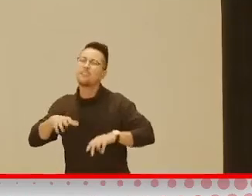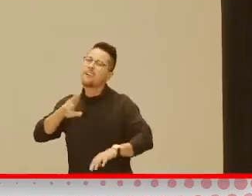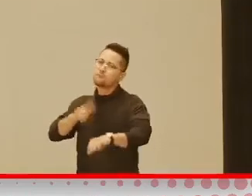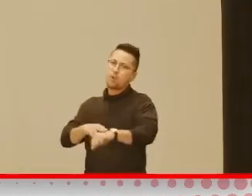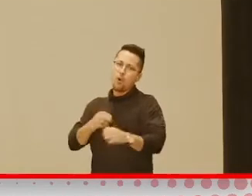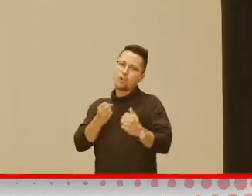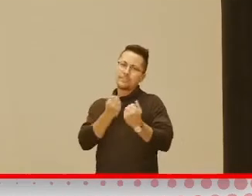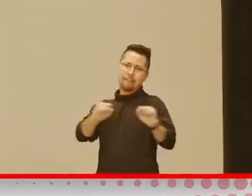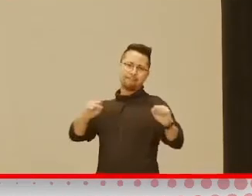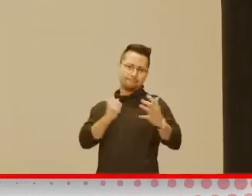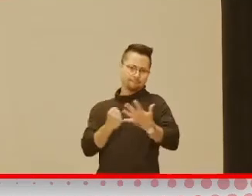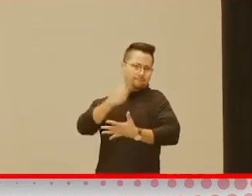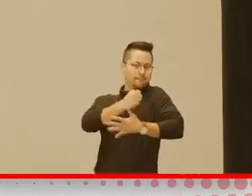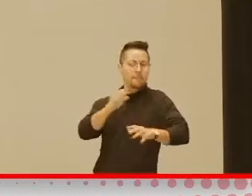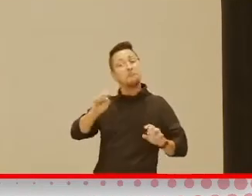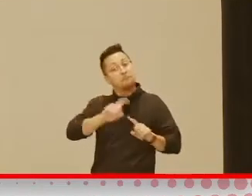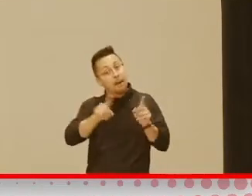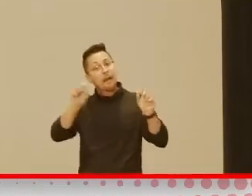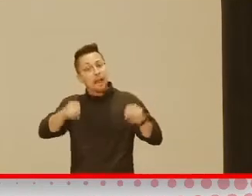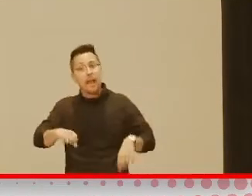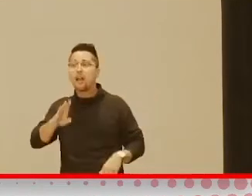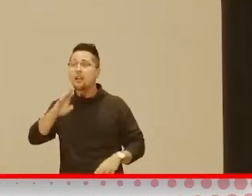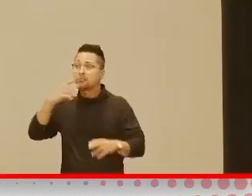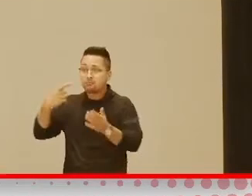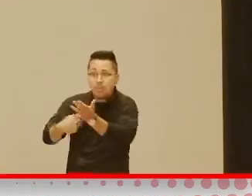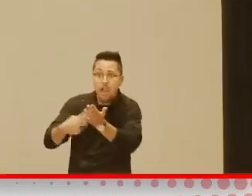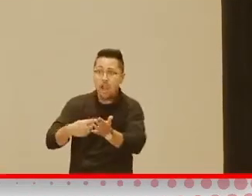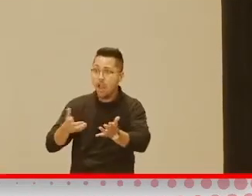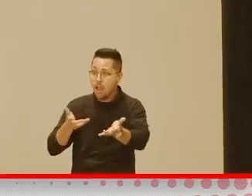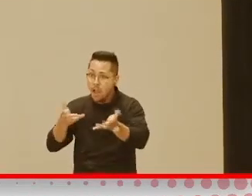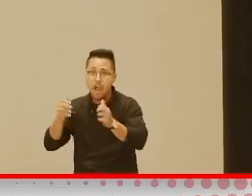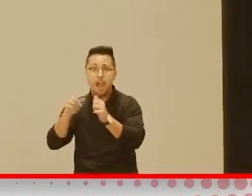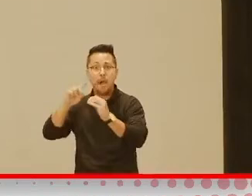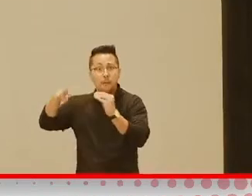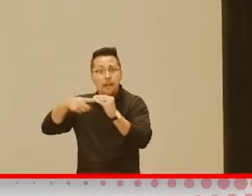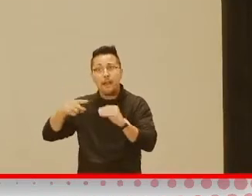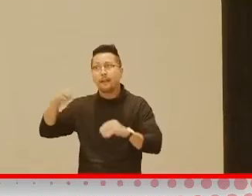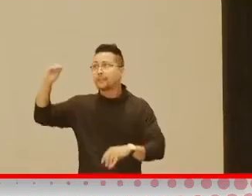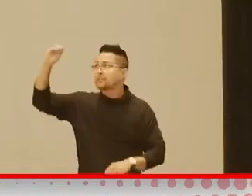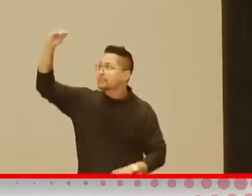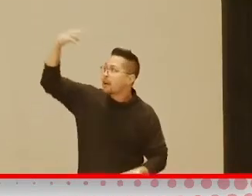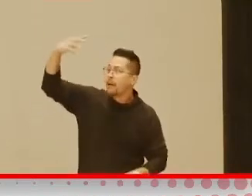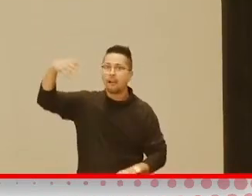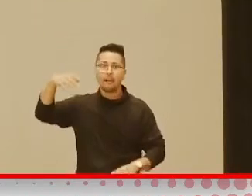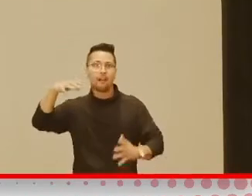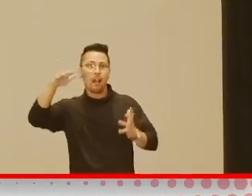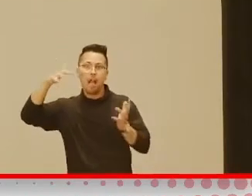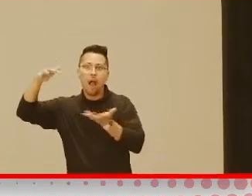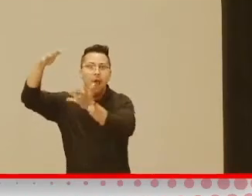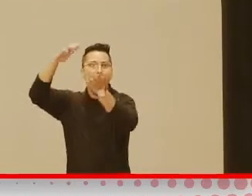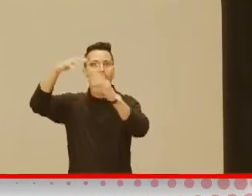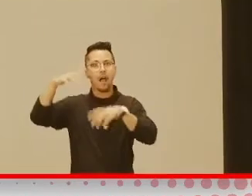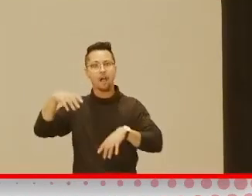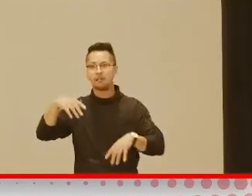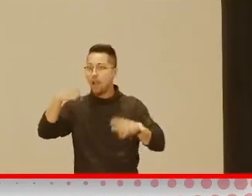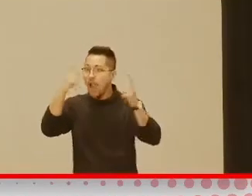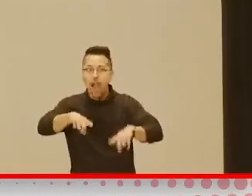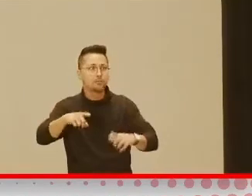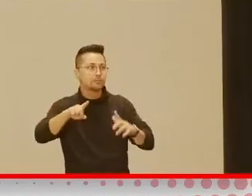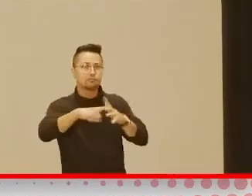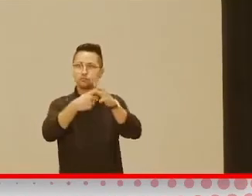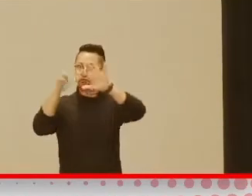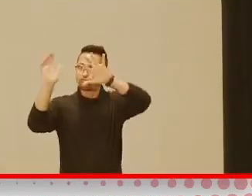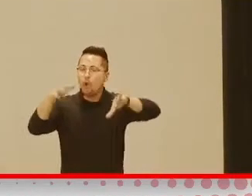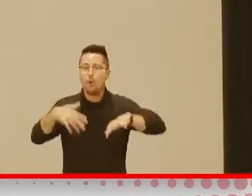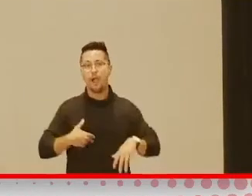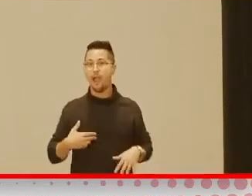you can talk about the sun. You can talk about the clouds. Talk about the weather. If it starts raining, how fun is that, right? Go run out and dance